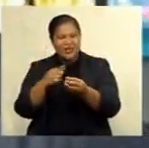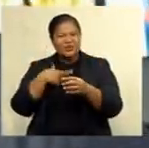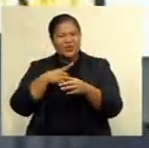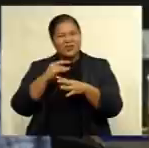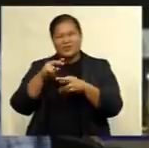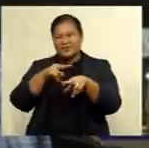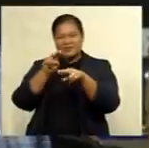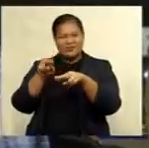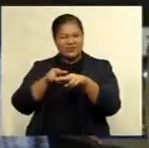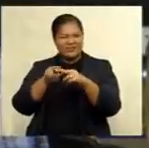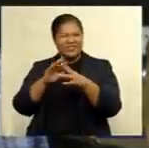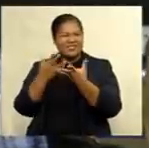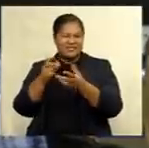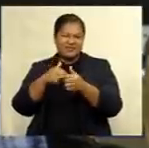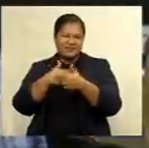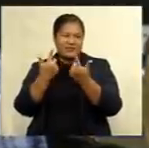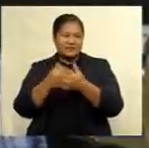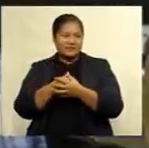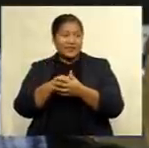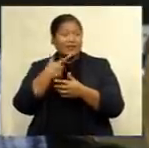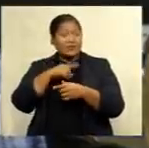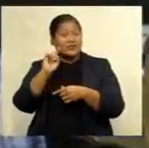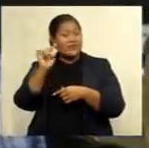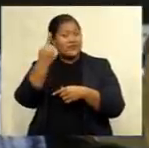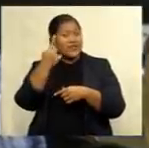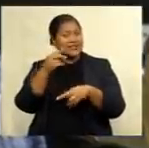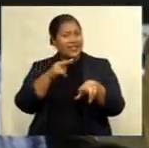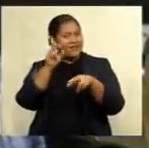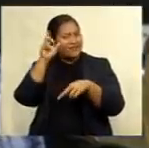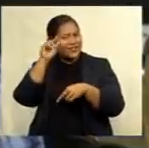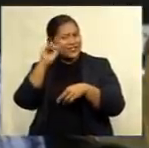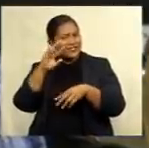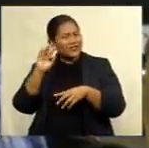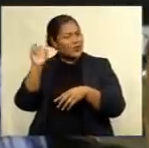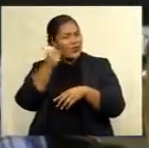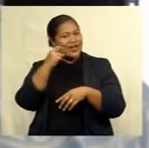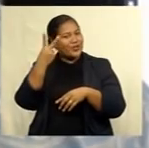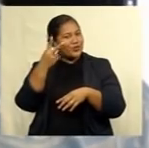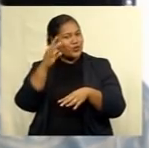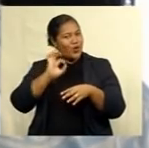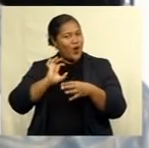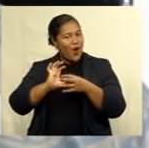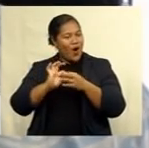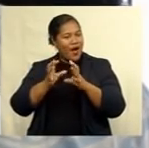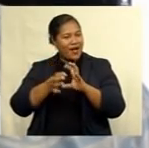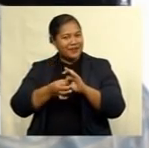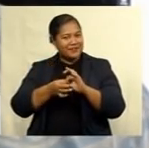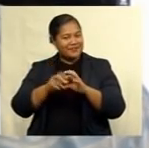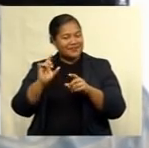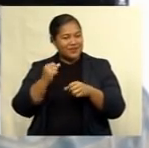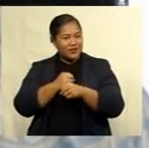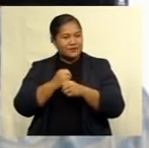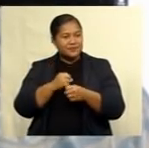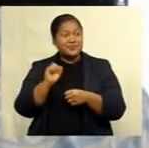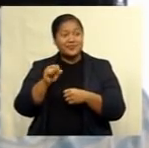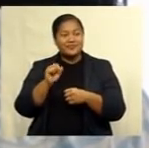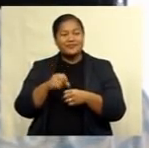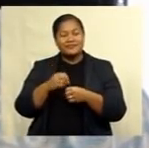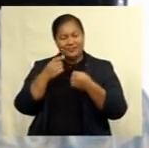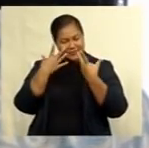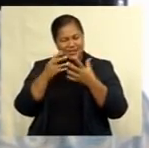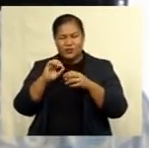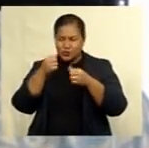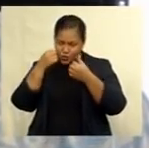Fiji on the map. Because he's the first Fijian to win two Olympic gold medals. Yes, he deserves it to commemorate his